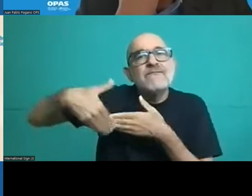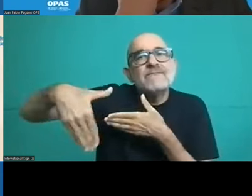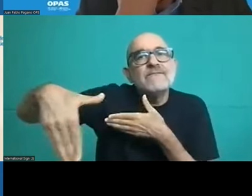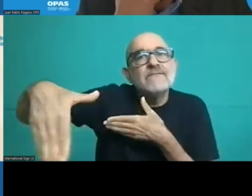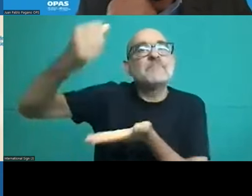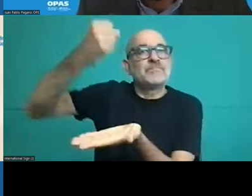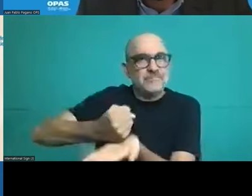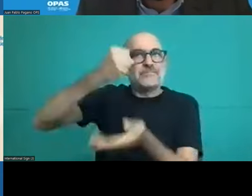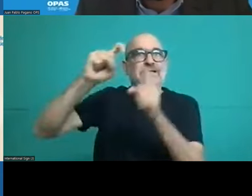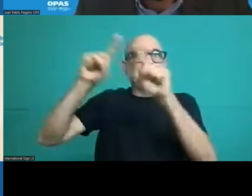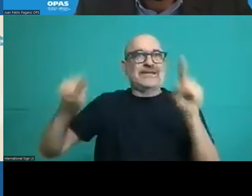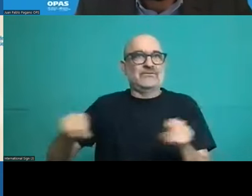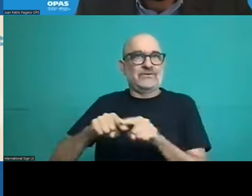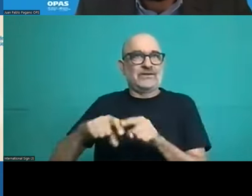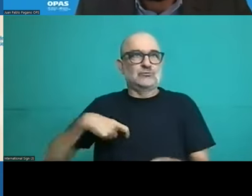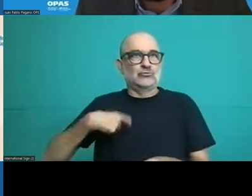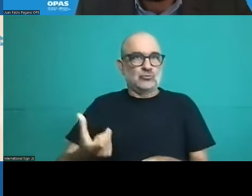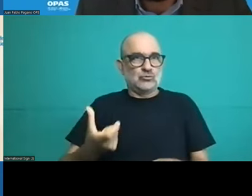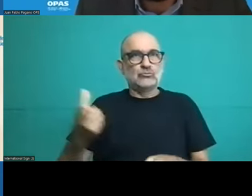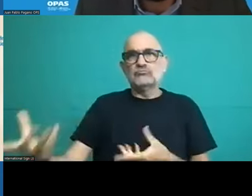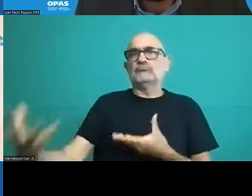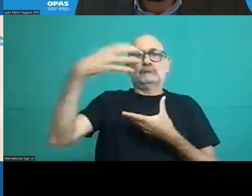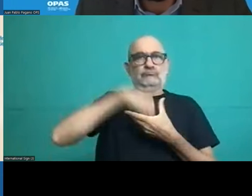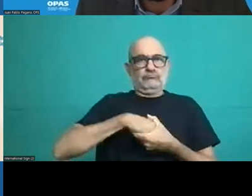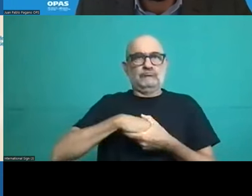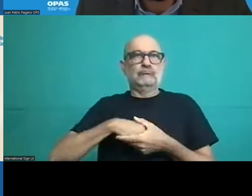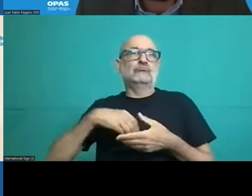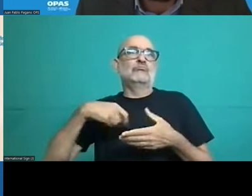integral health care a new